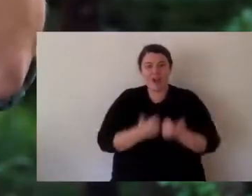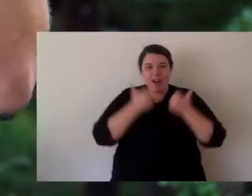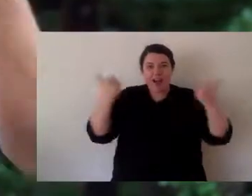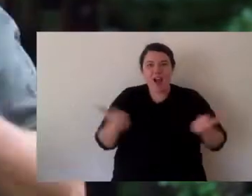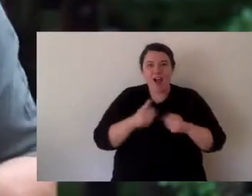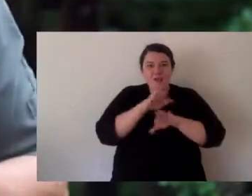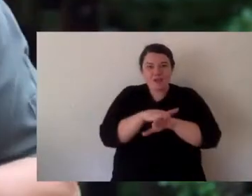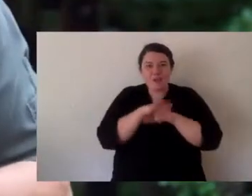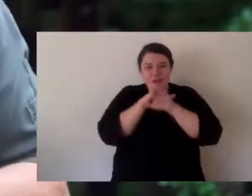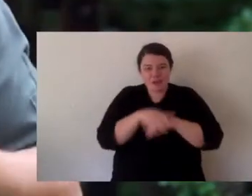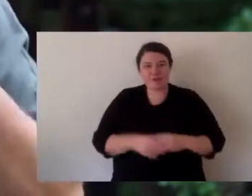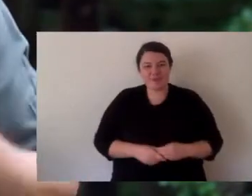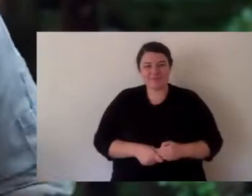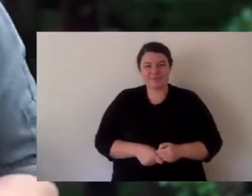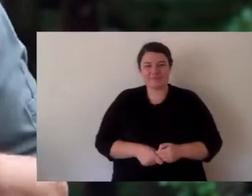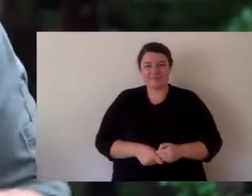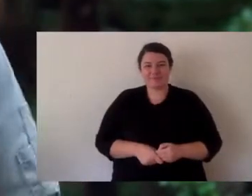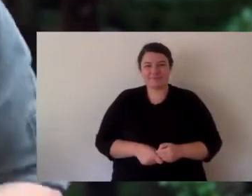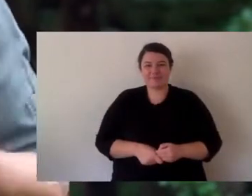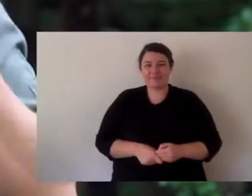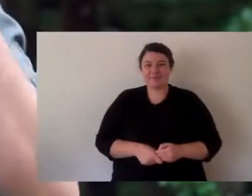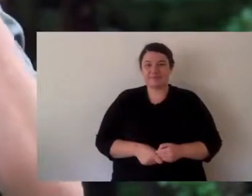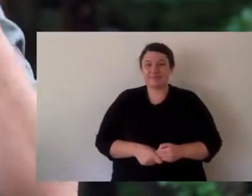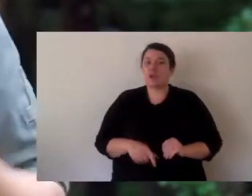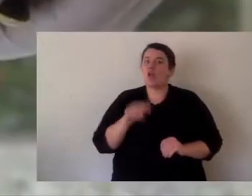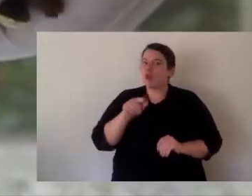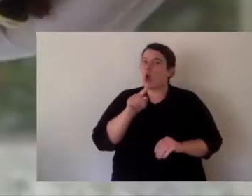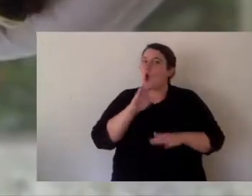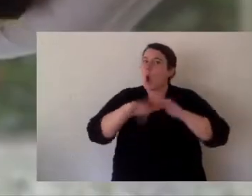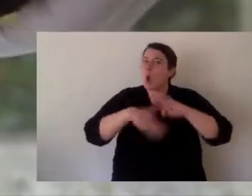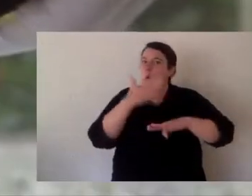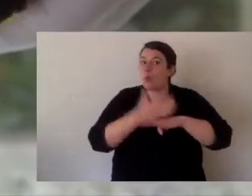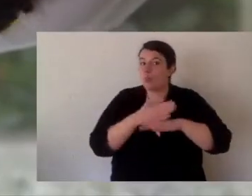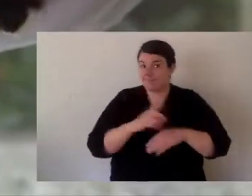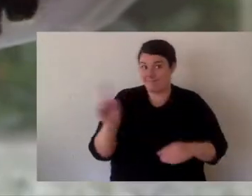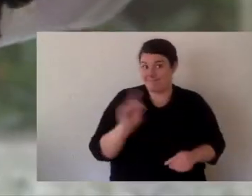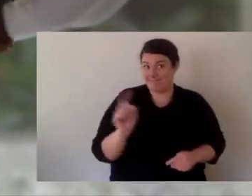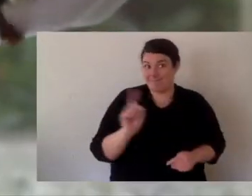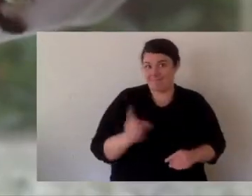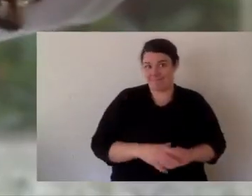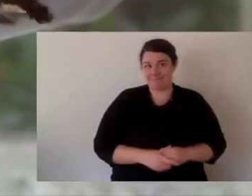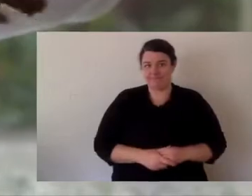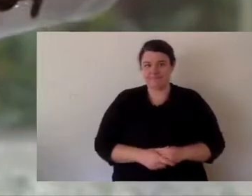improve the species numbers and play a significant role towards turtle conservation.